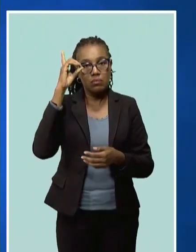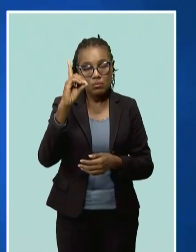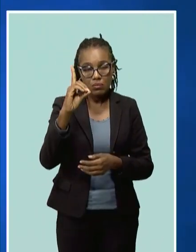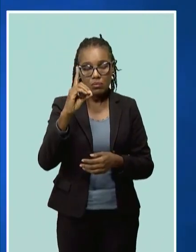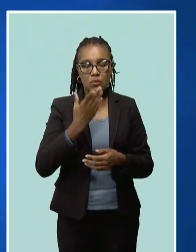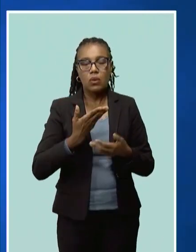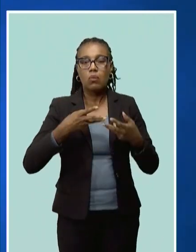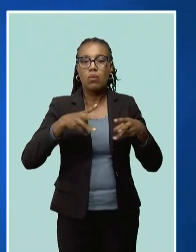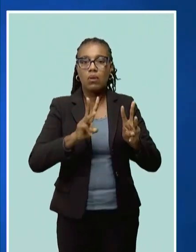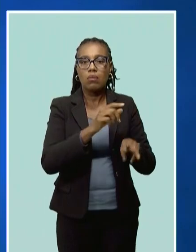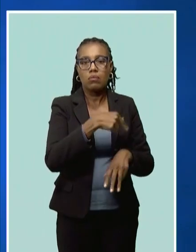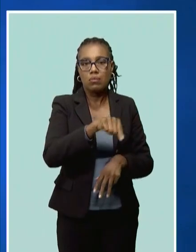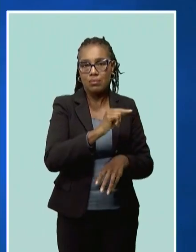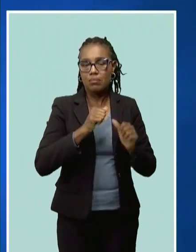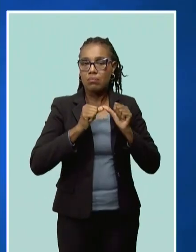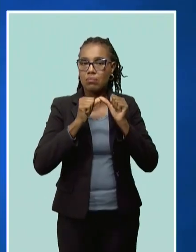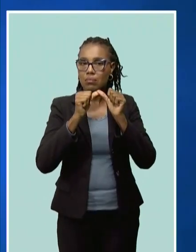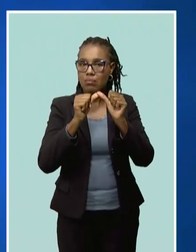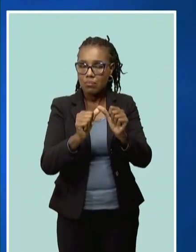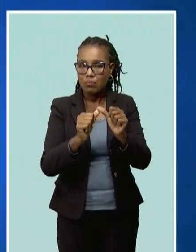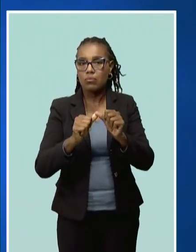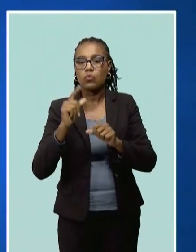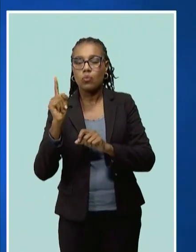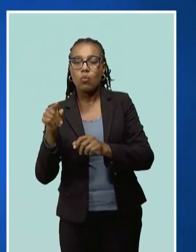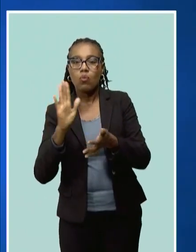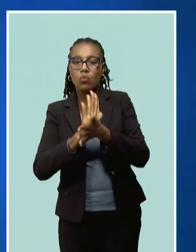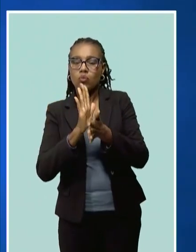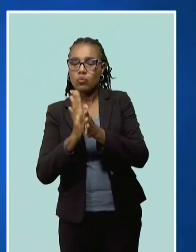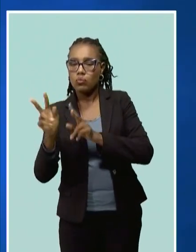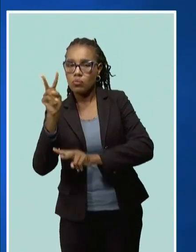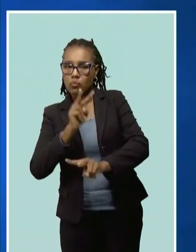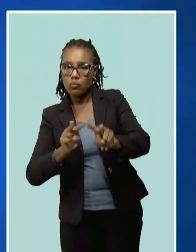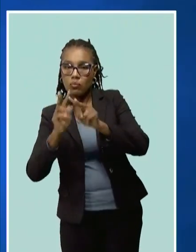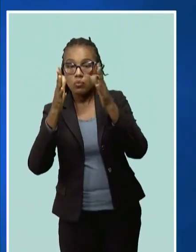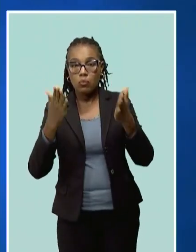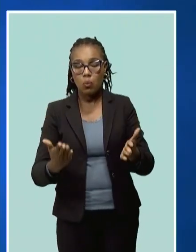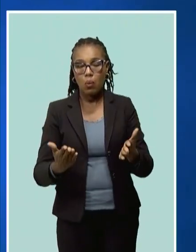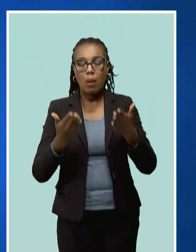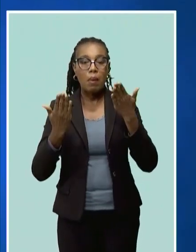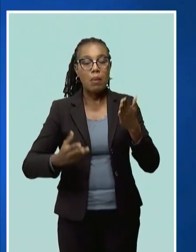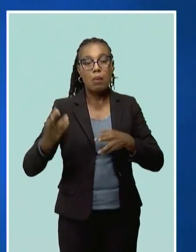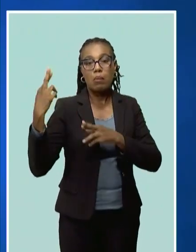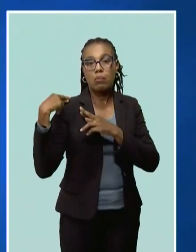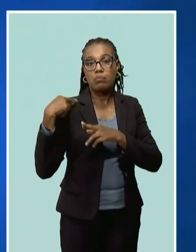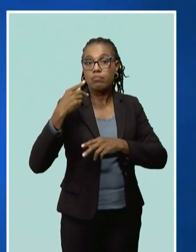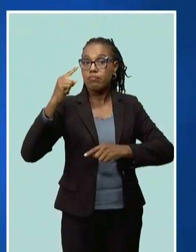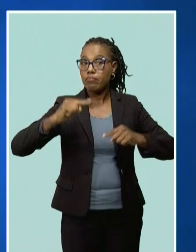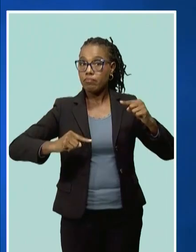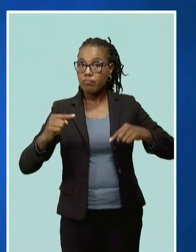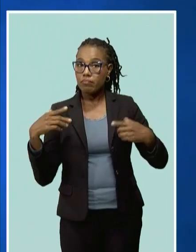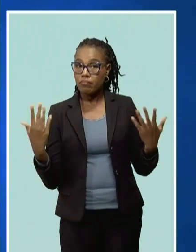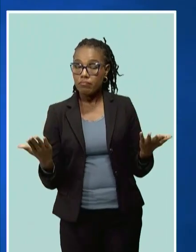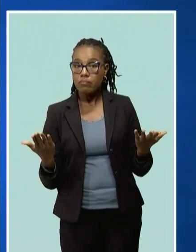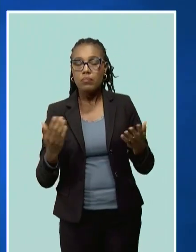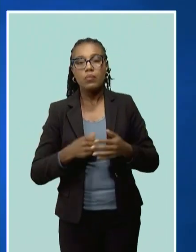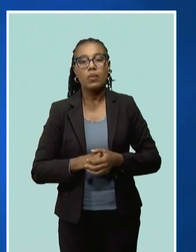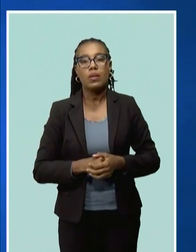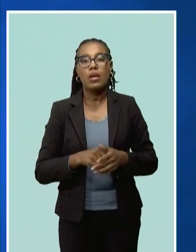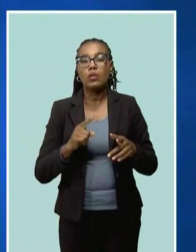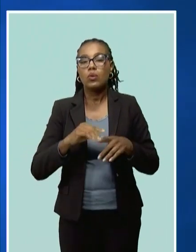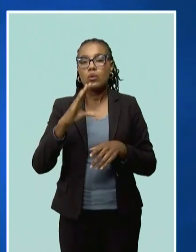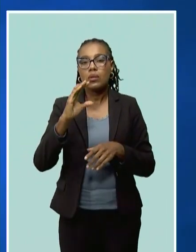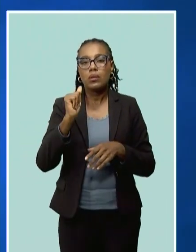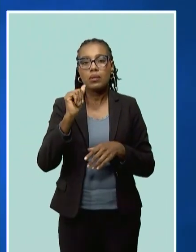would allow for the continuation of their role, even if in a different way. As a consequence, the cabinet has